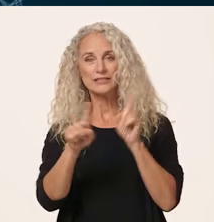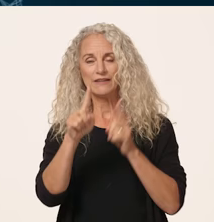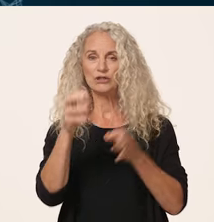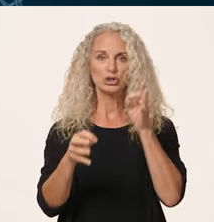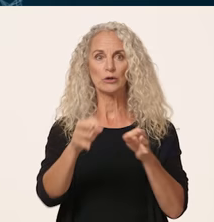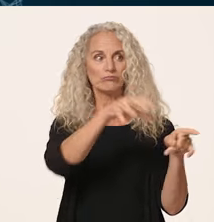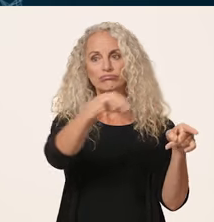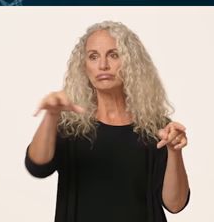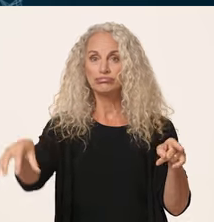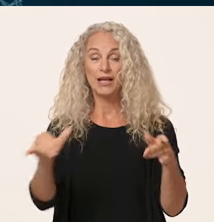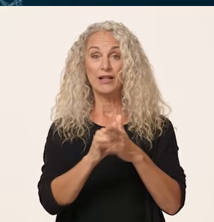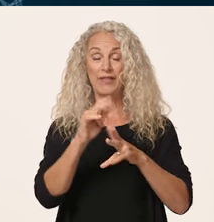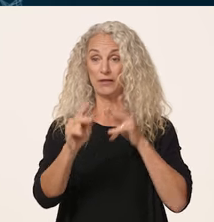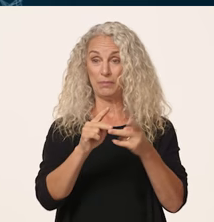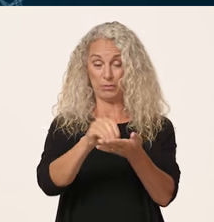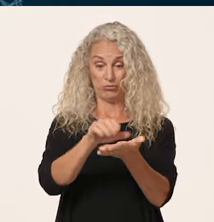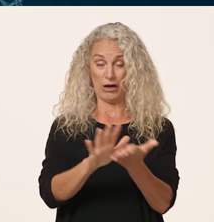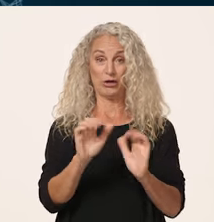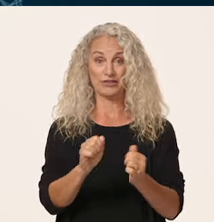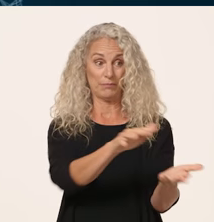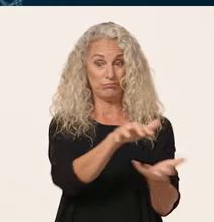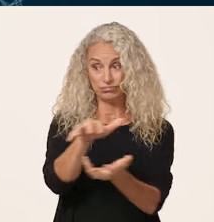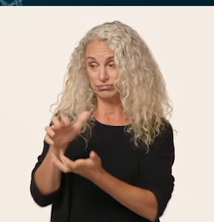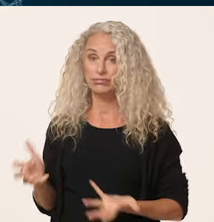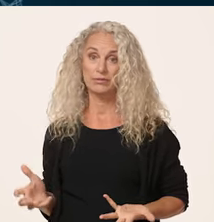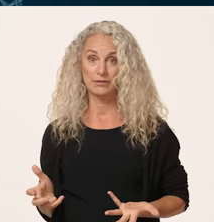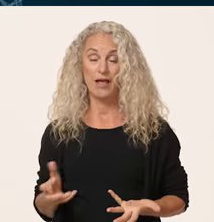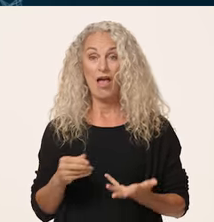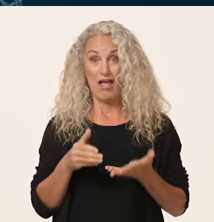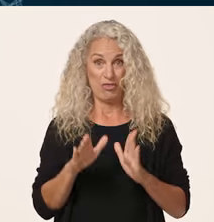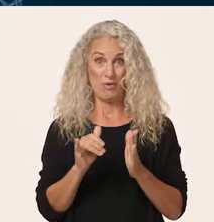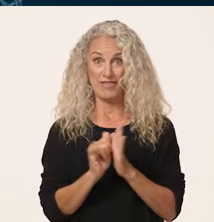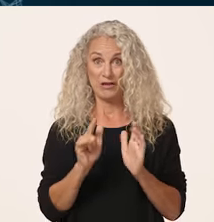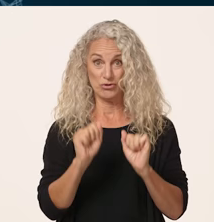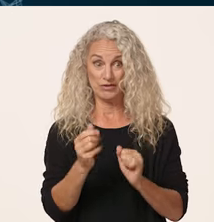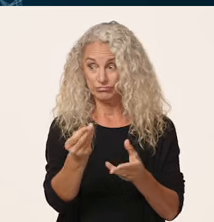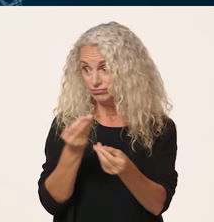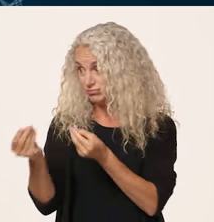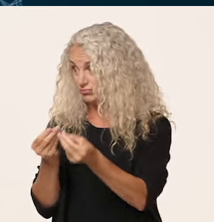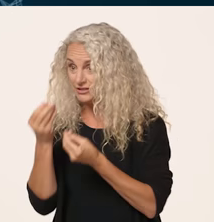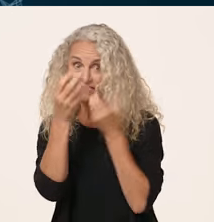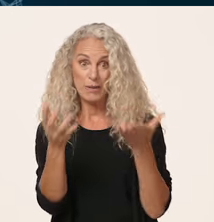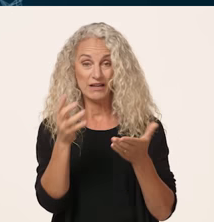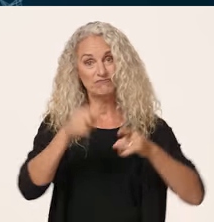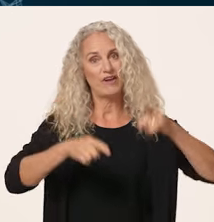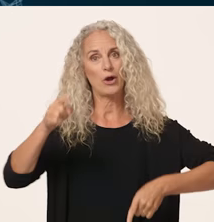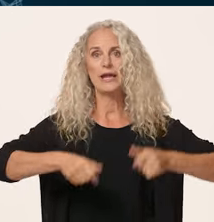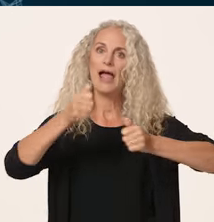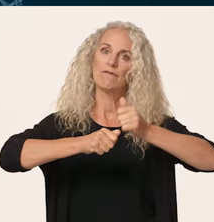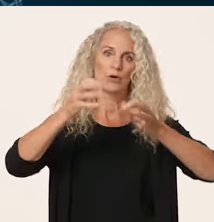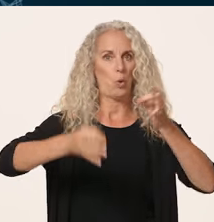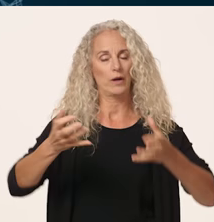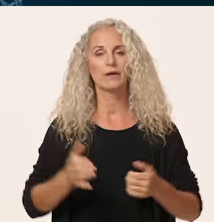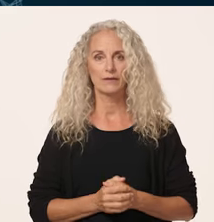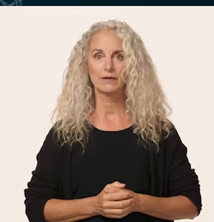,200 jurisdictions where the public records can be obtained, and the way in which these records can be accessed may vary